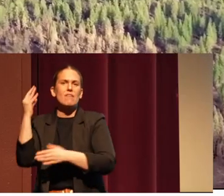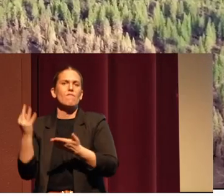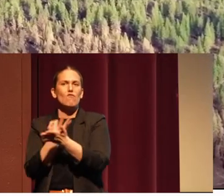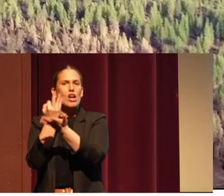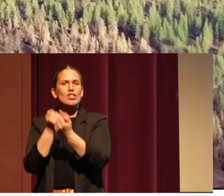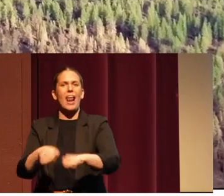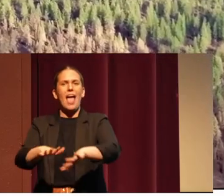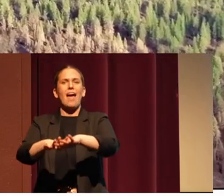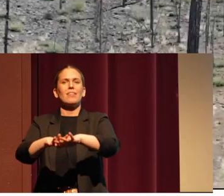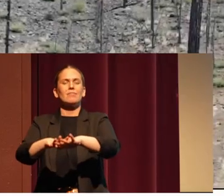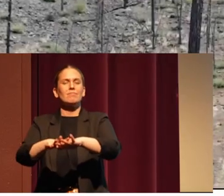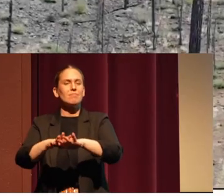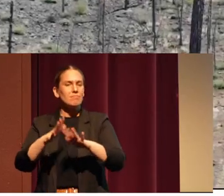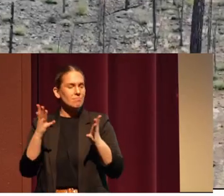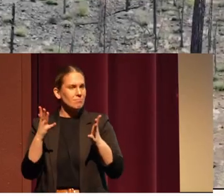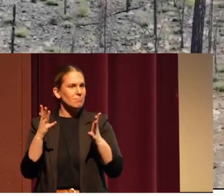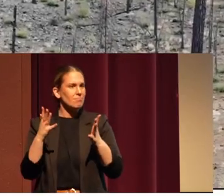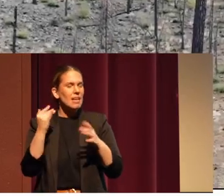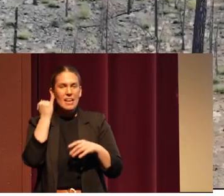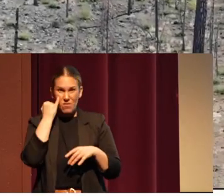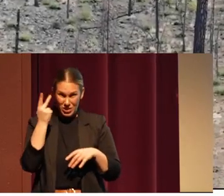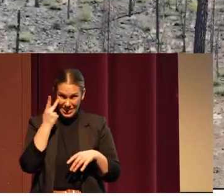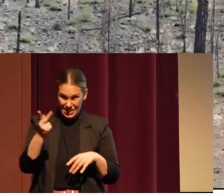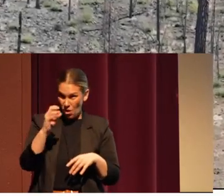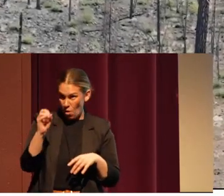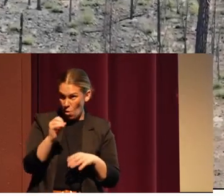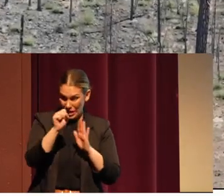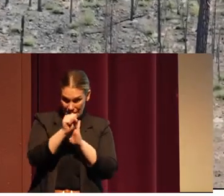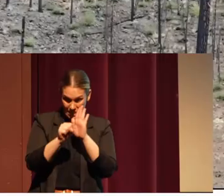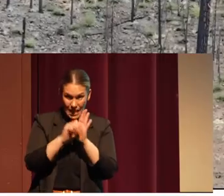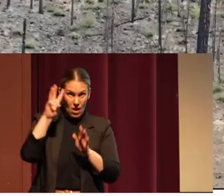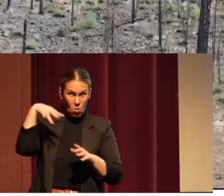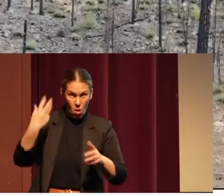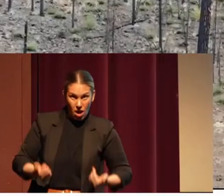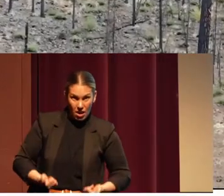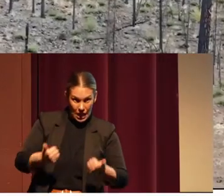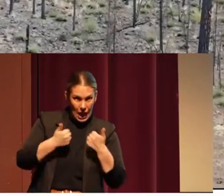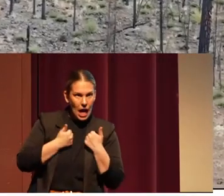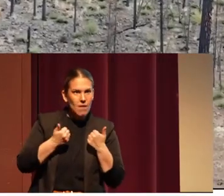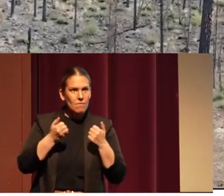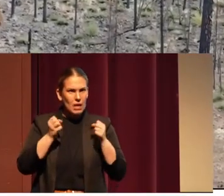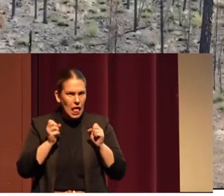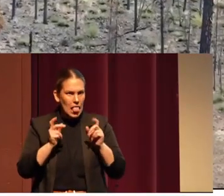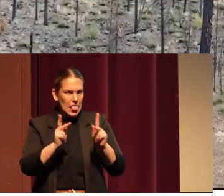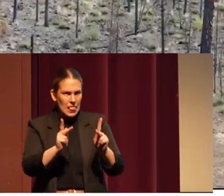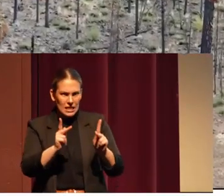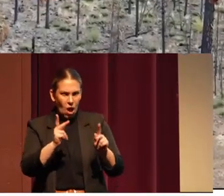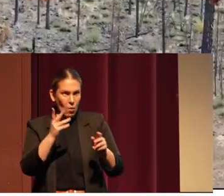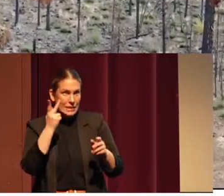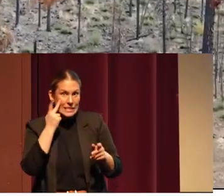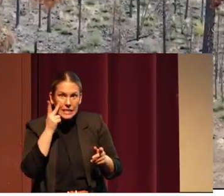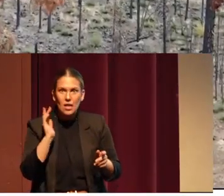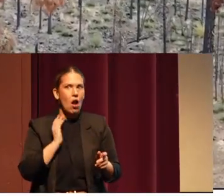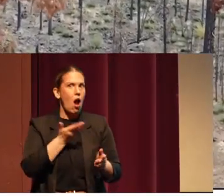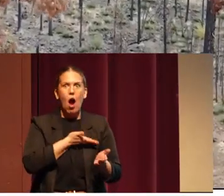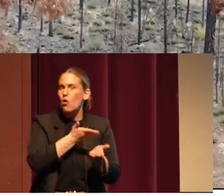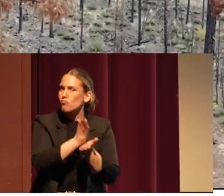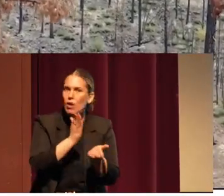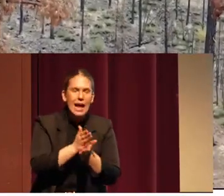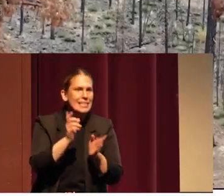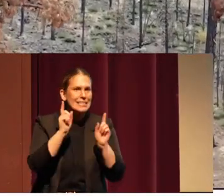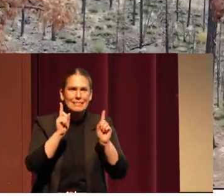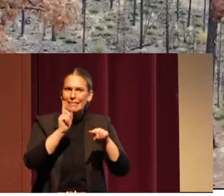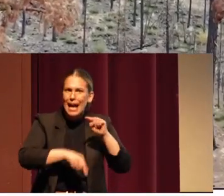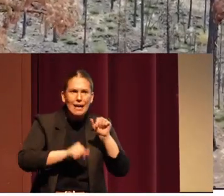If we could see the order state wildlife, realize that the tribal subsistence hunting rights cannot be sustained if they keep overhunting